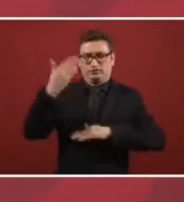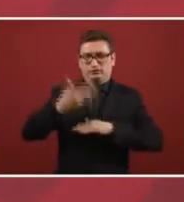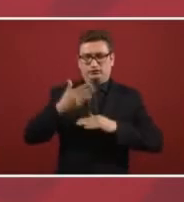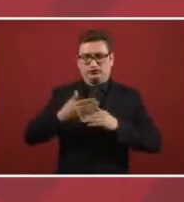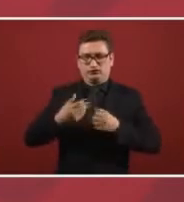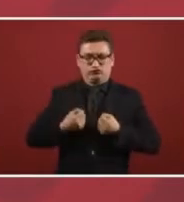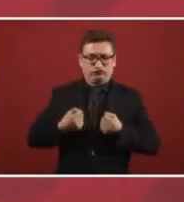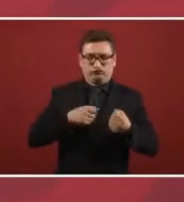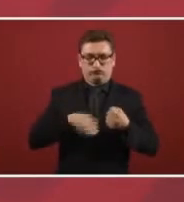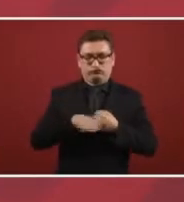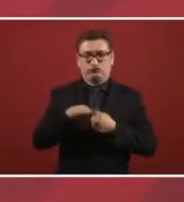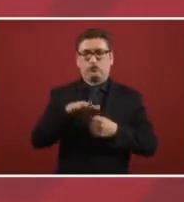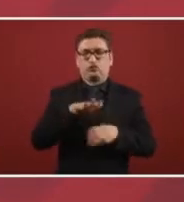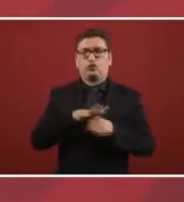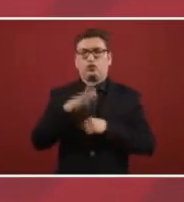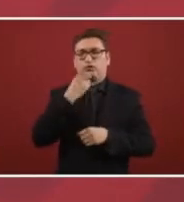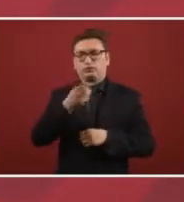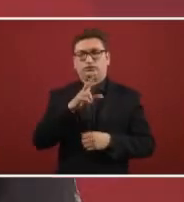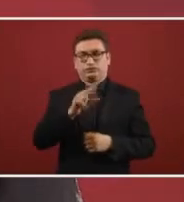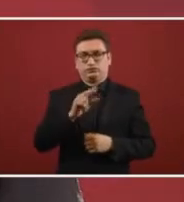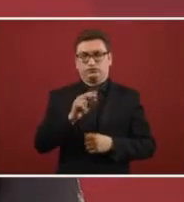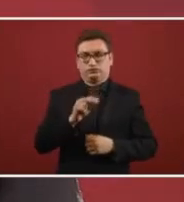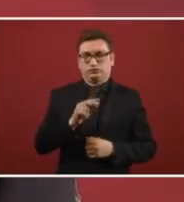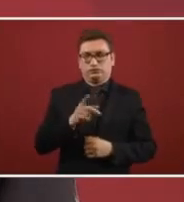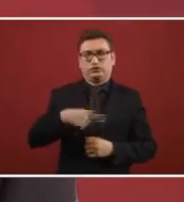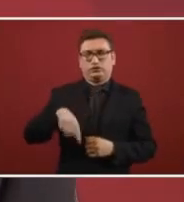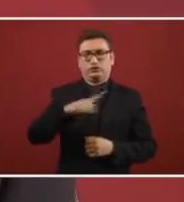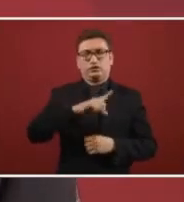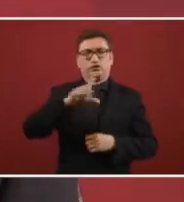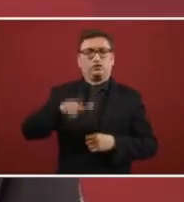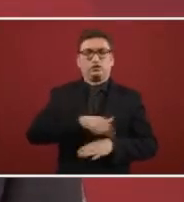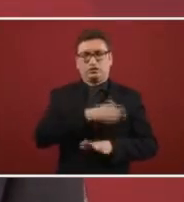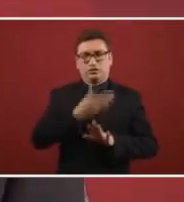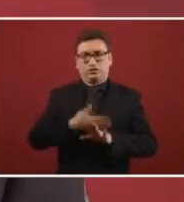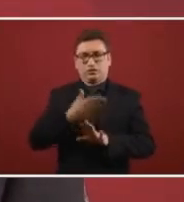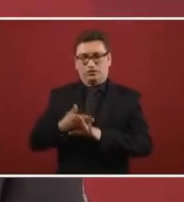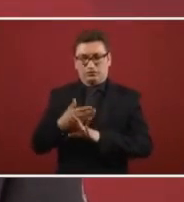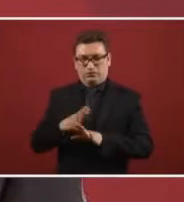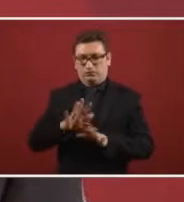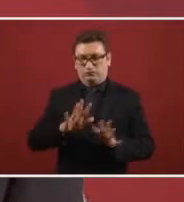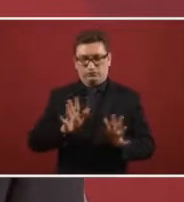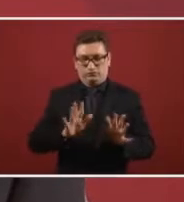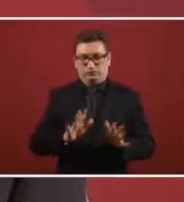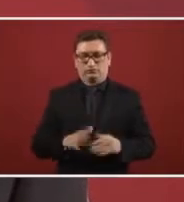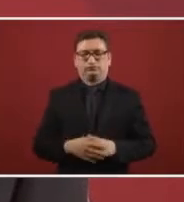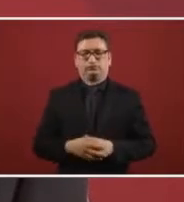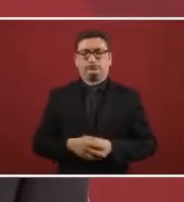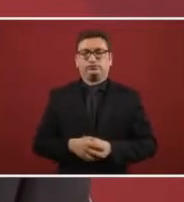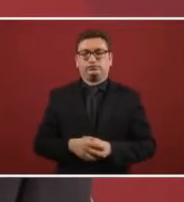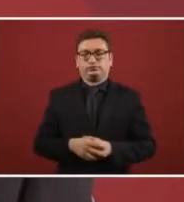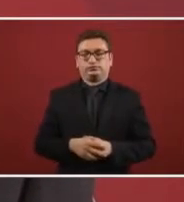toll booth, but I'm not going to say because I don't want there to be reprisals